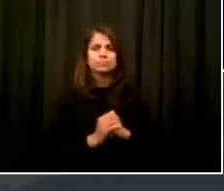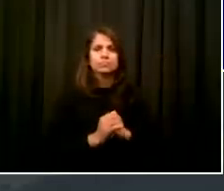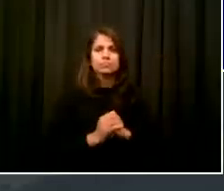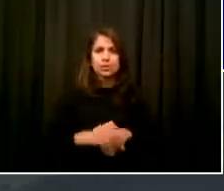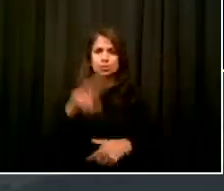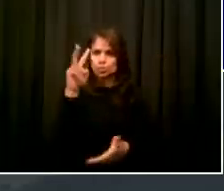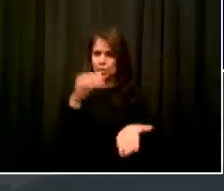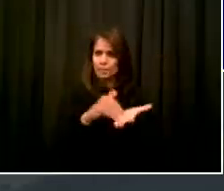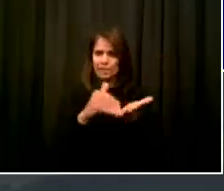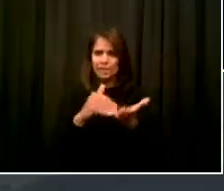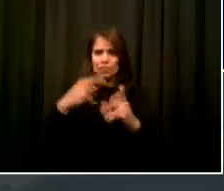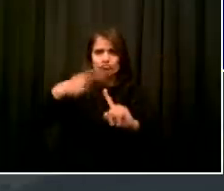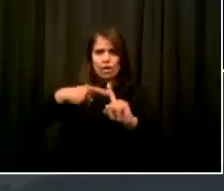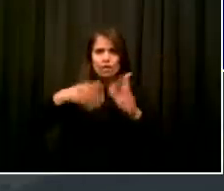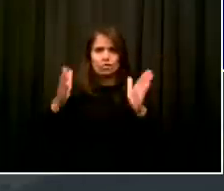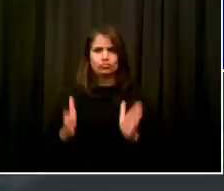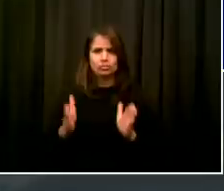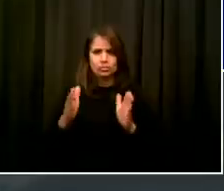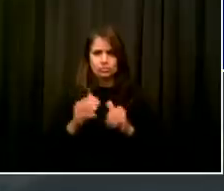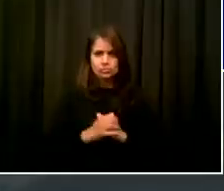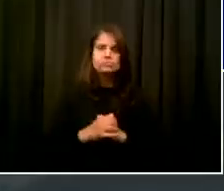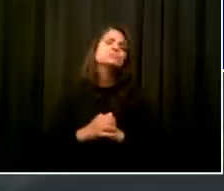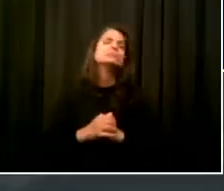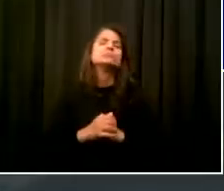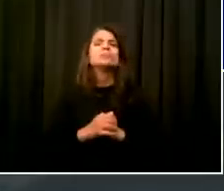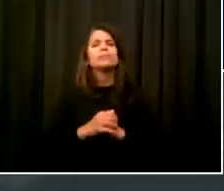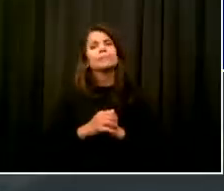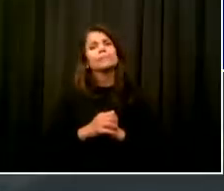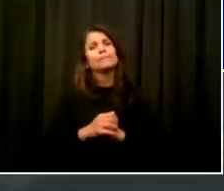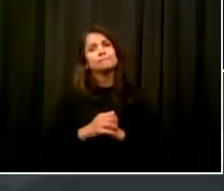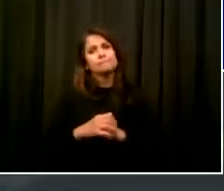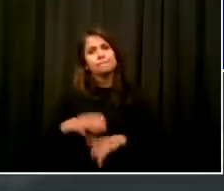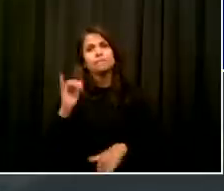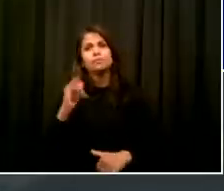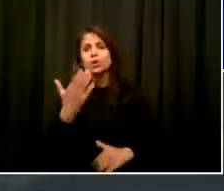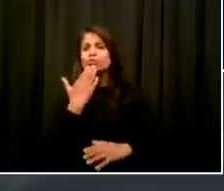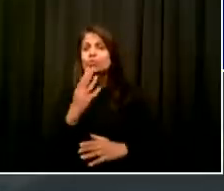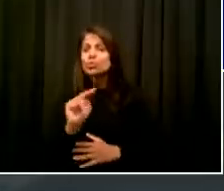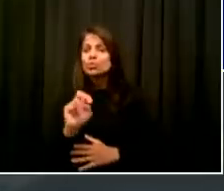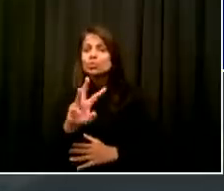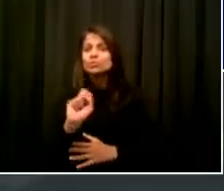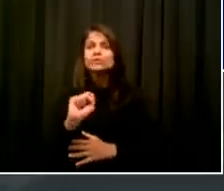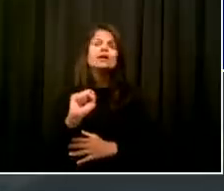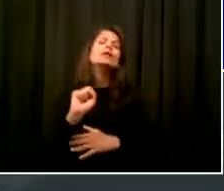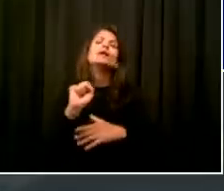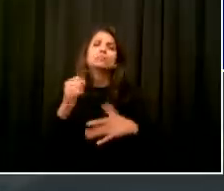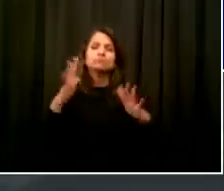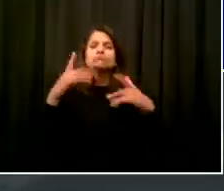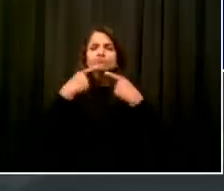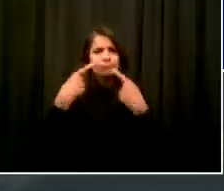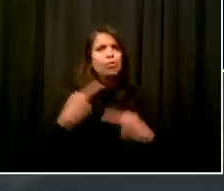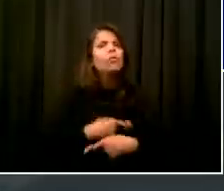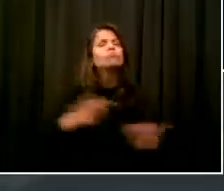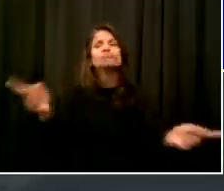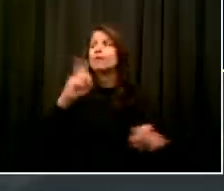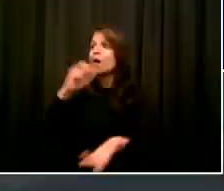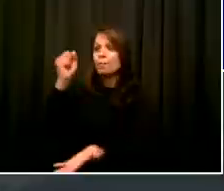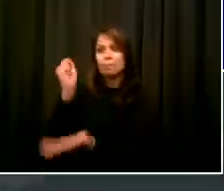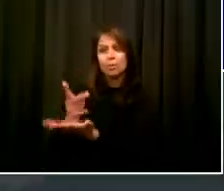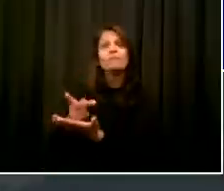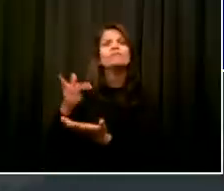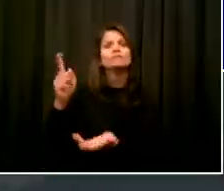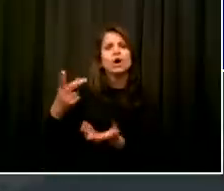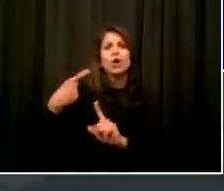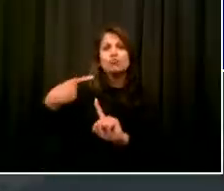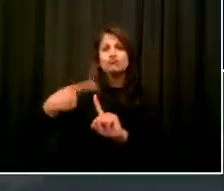freeze. And I'm very pleased to announce that last night that's exactly what our Rent Guidelines Board did. You know, I named the members of the Rent